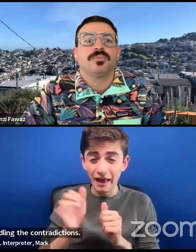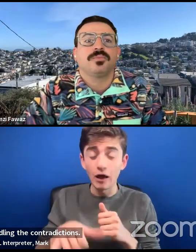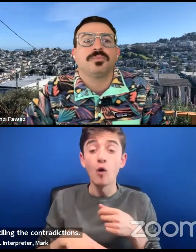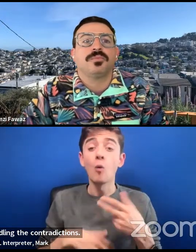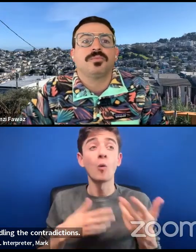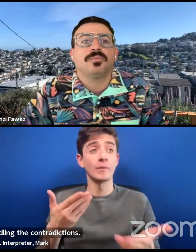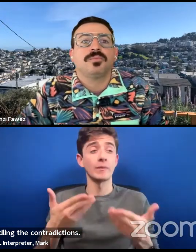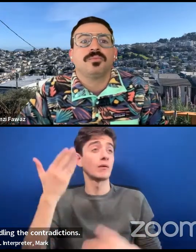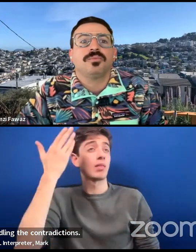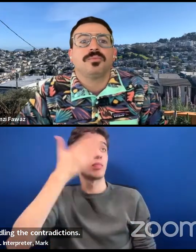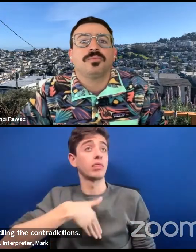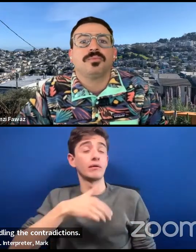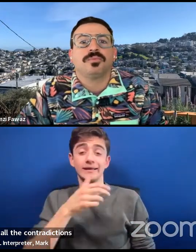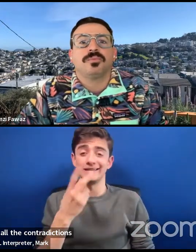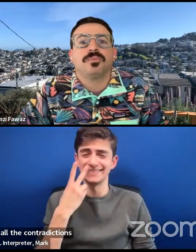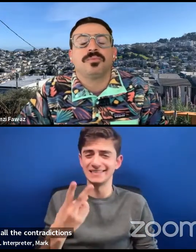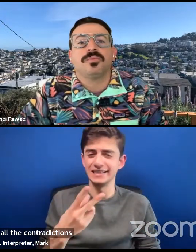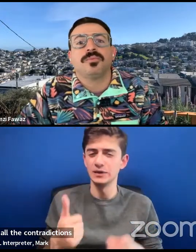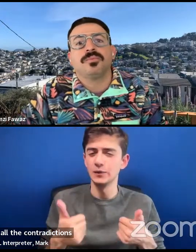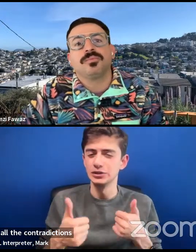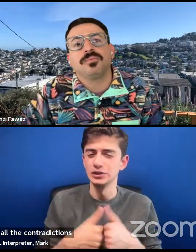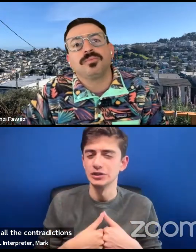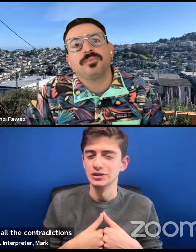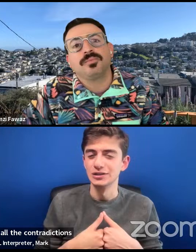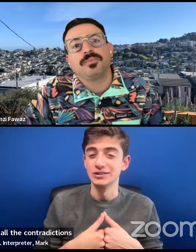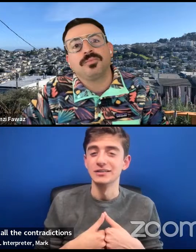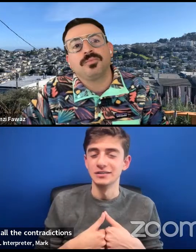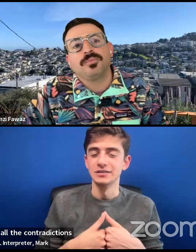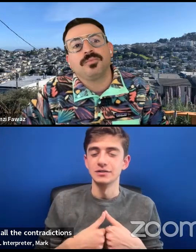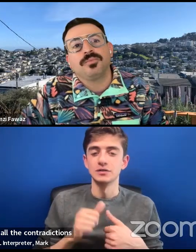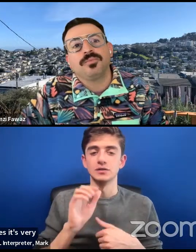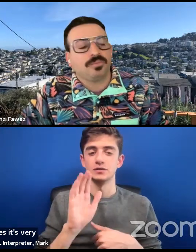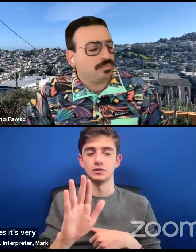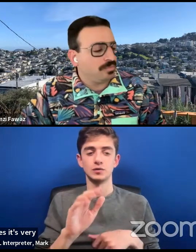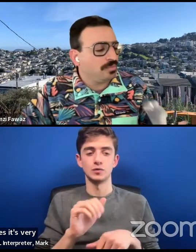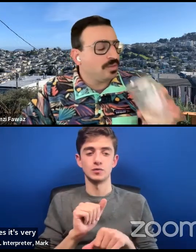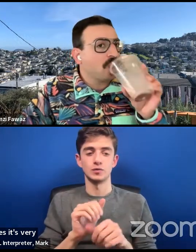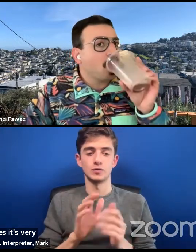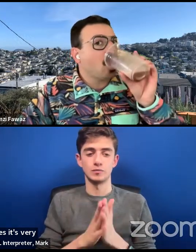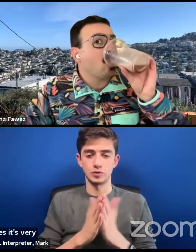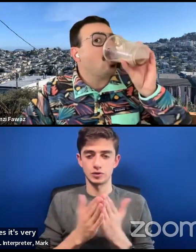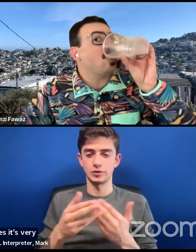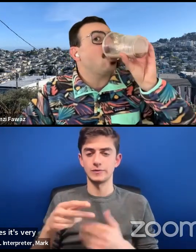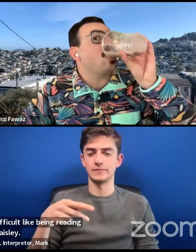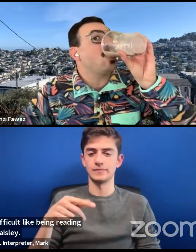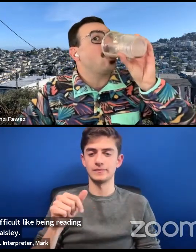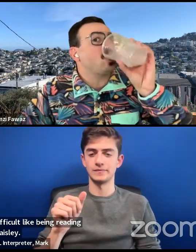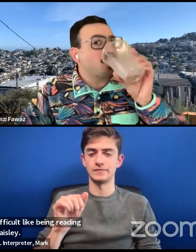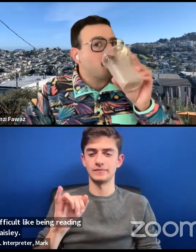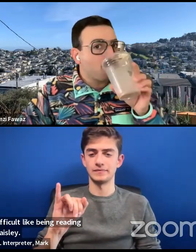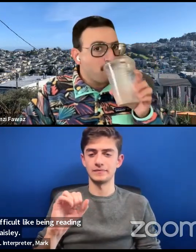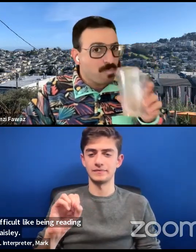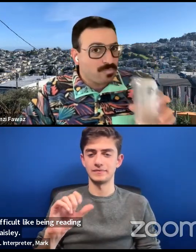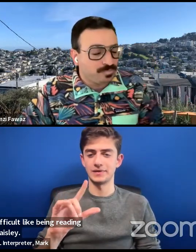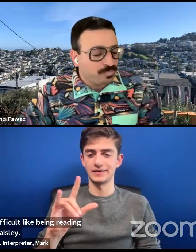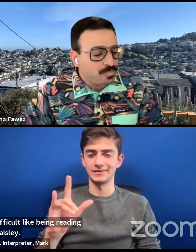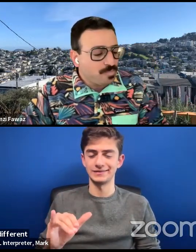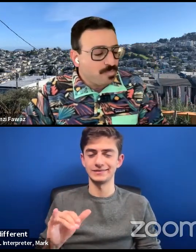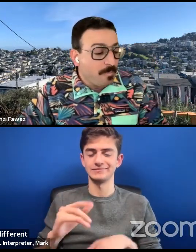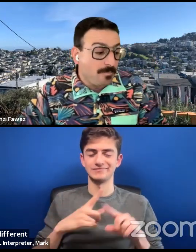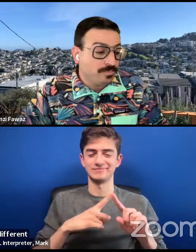contradictions? Because sometimes it's very difficult, like reading your book, Paisley, like all of the different possibilities for